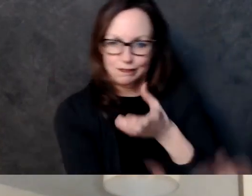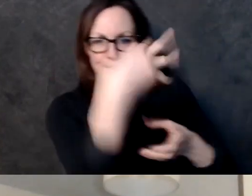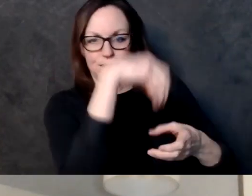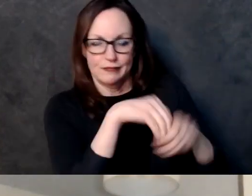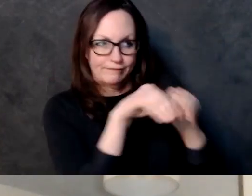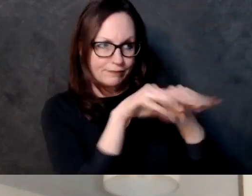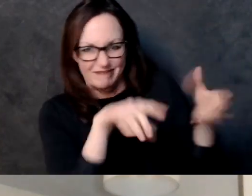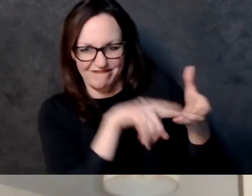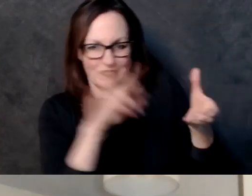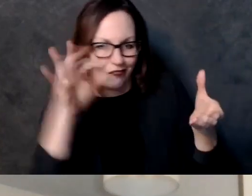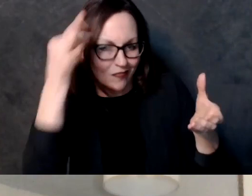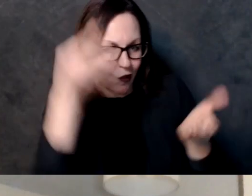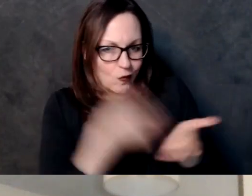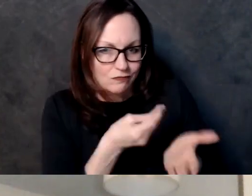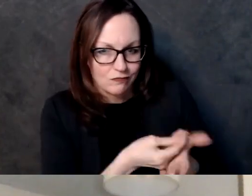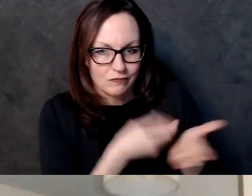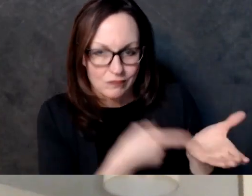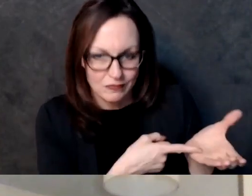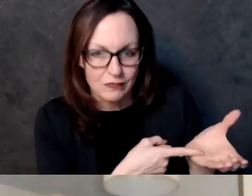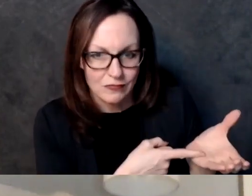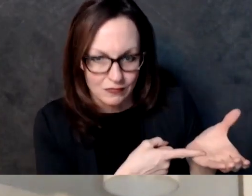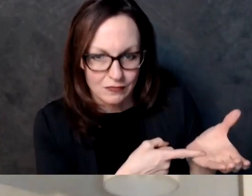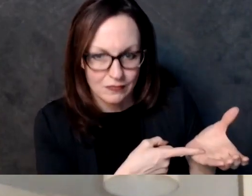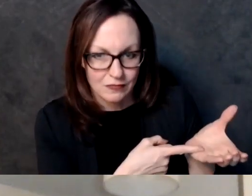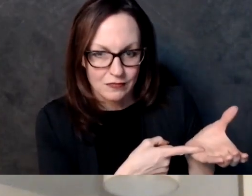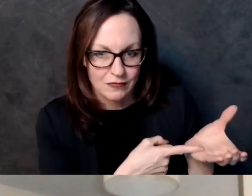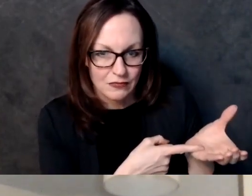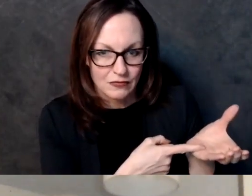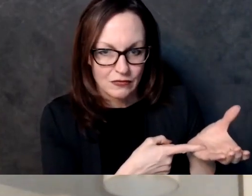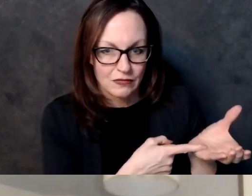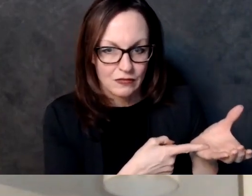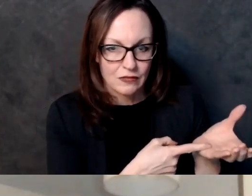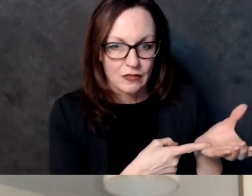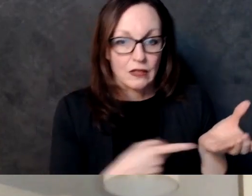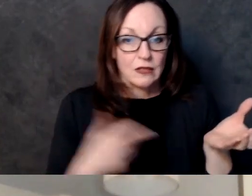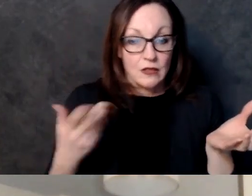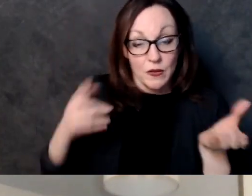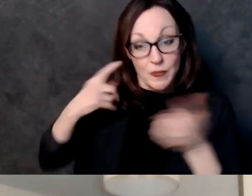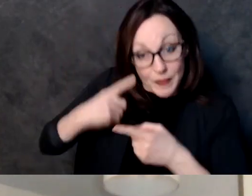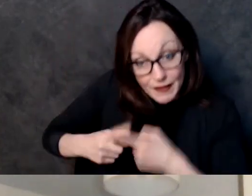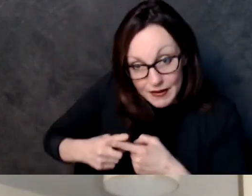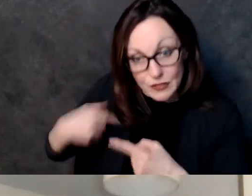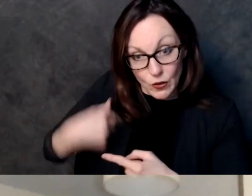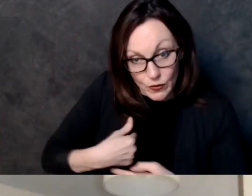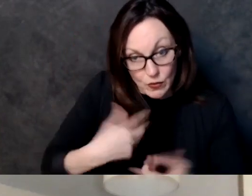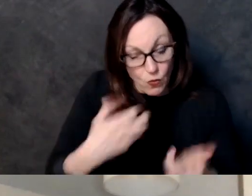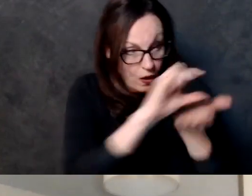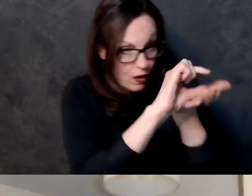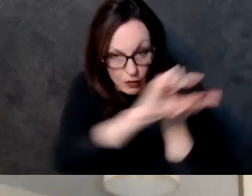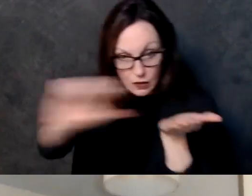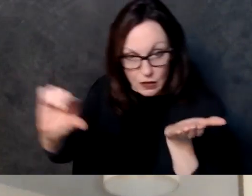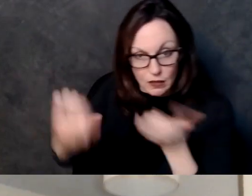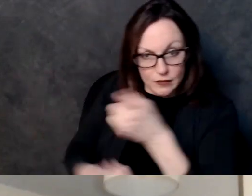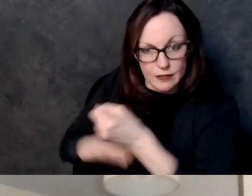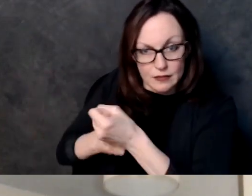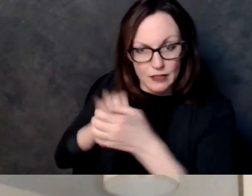and then of course direct funds to local governments to fund police fire paramedics teachers um and then